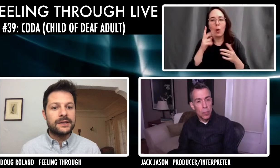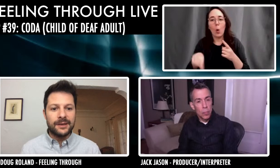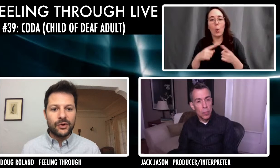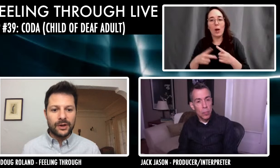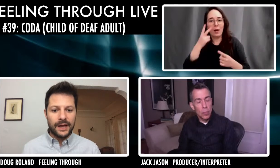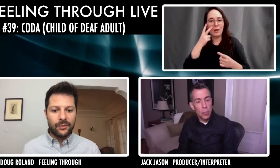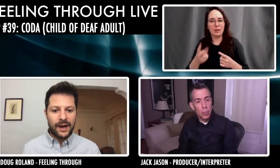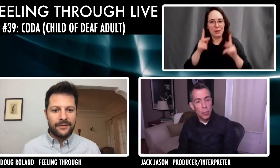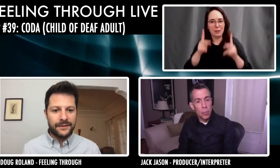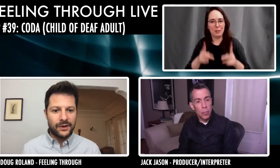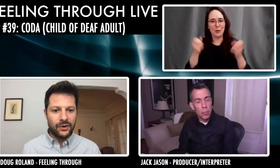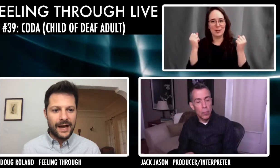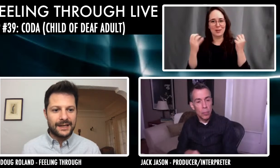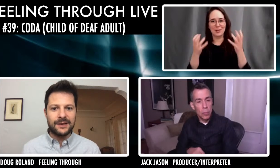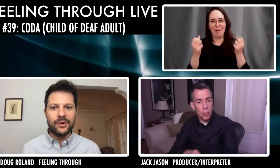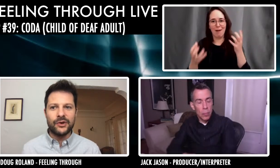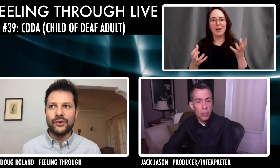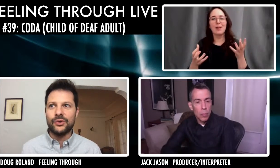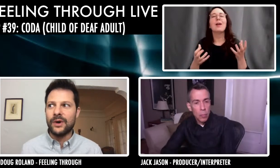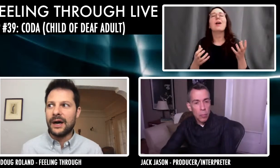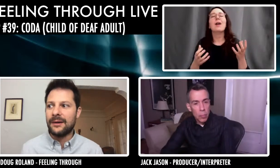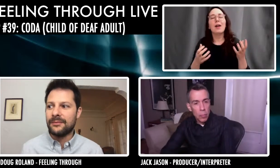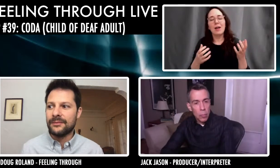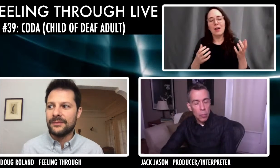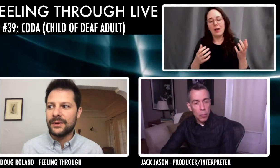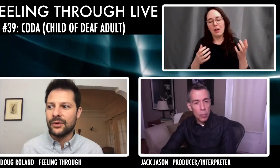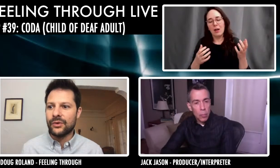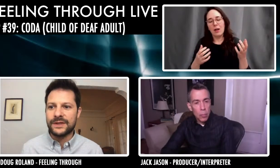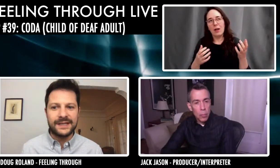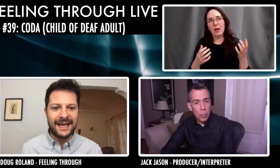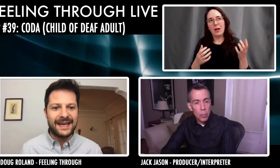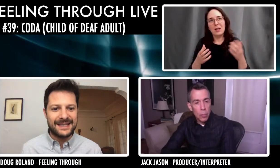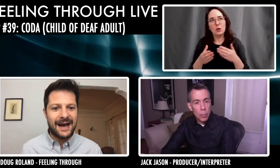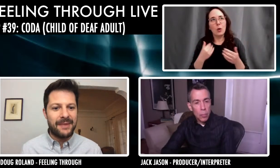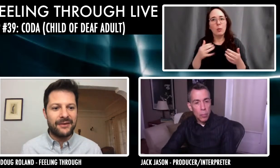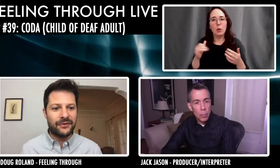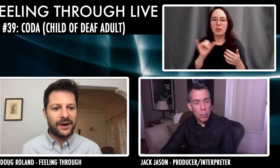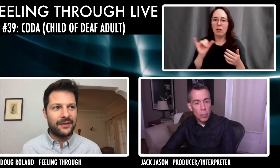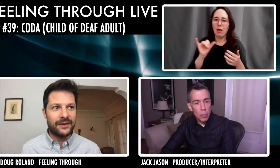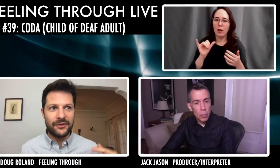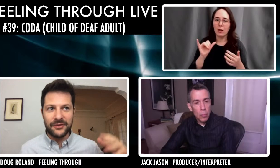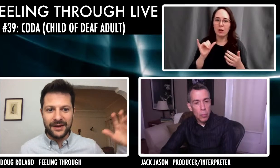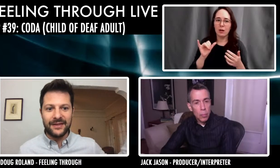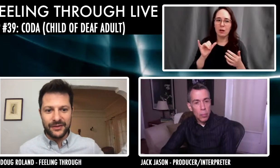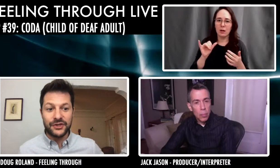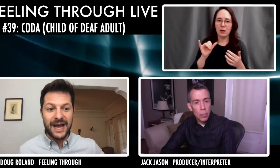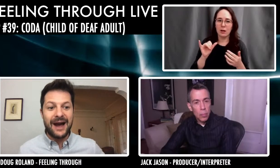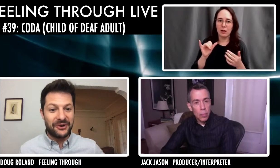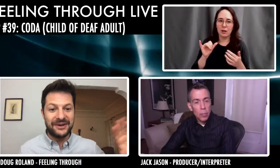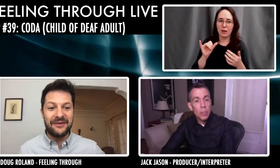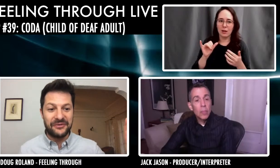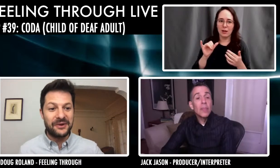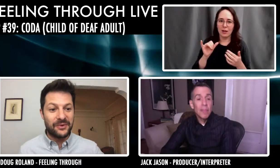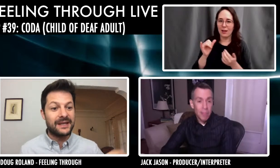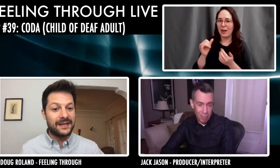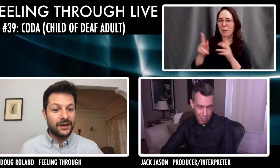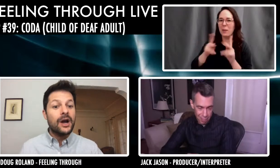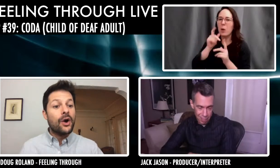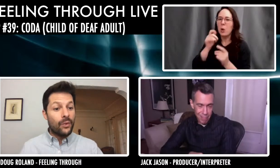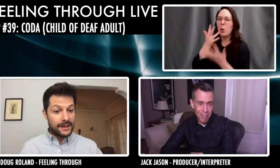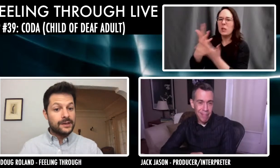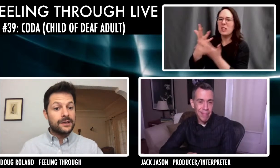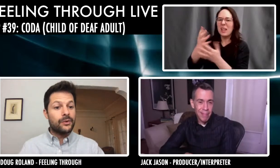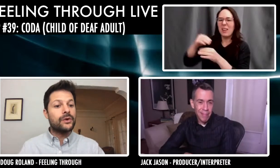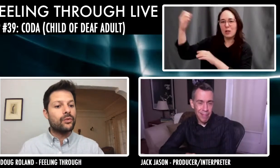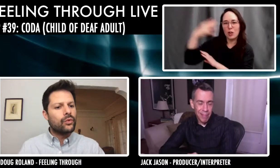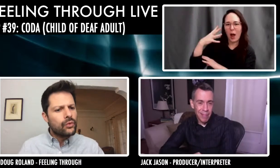it's similar to like what I feel as someone who, um, whose singing is not meant for anything other than in the shower and not for anyone to hear.